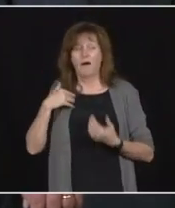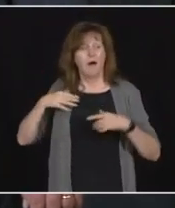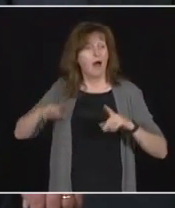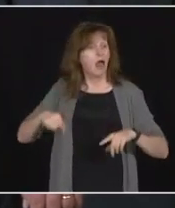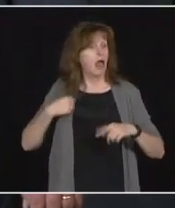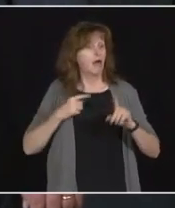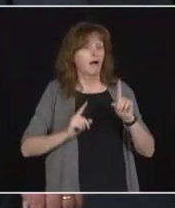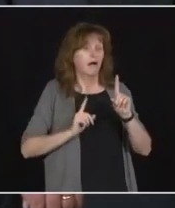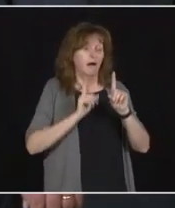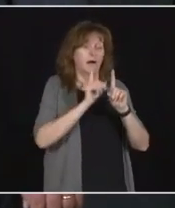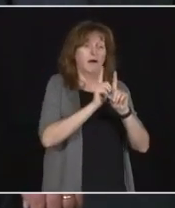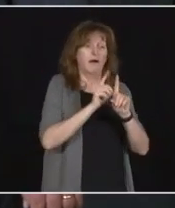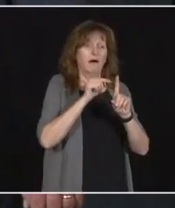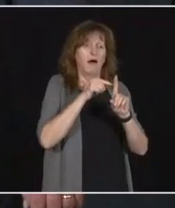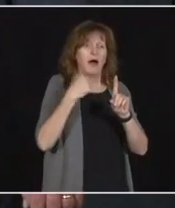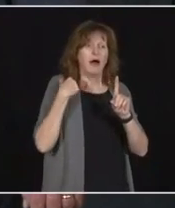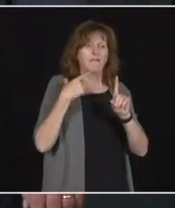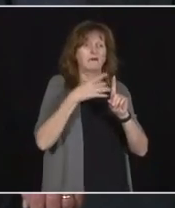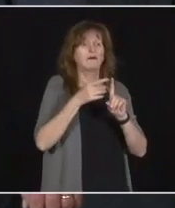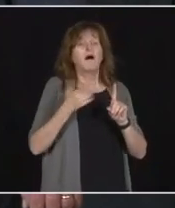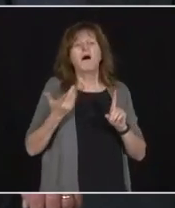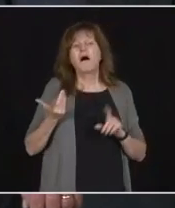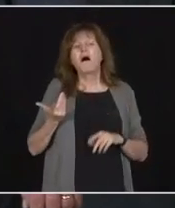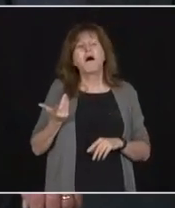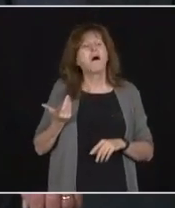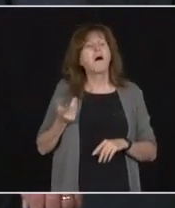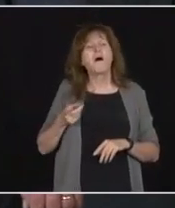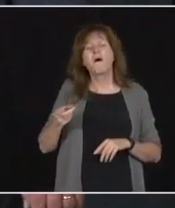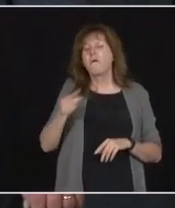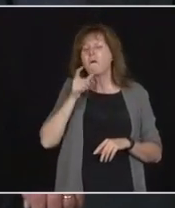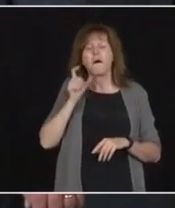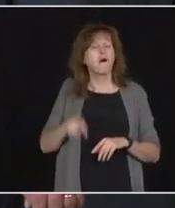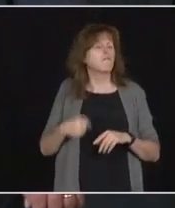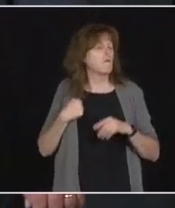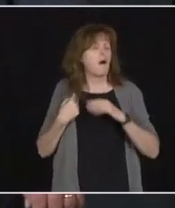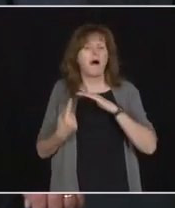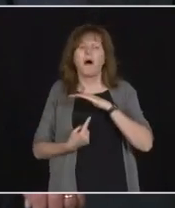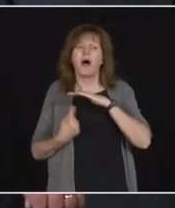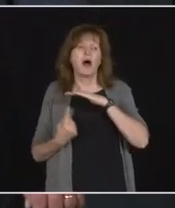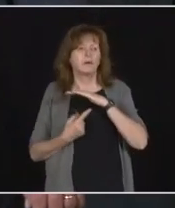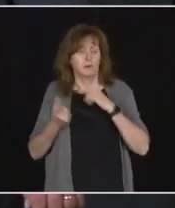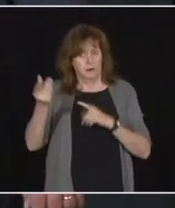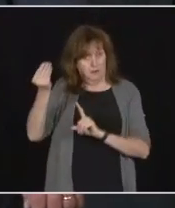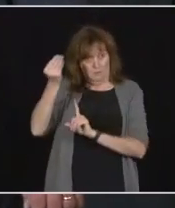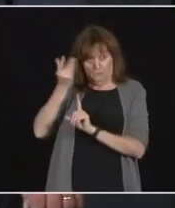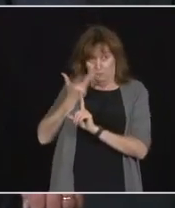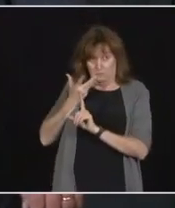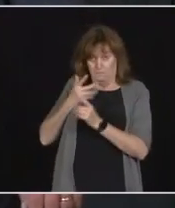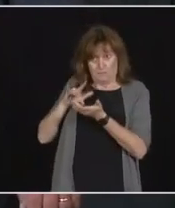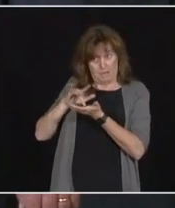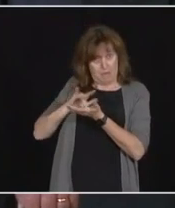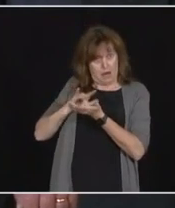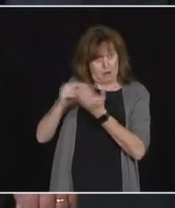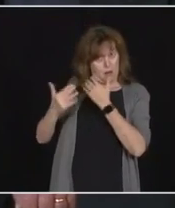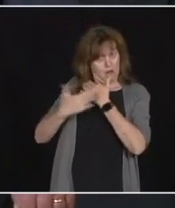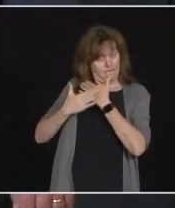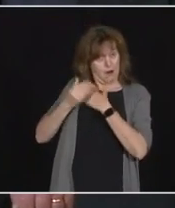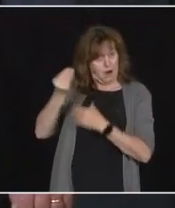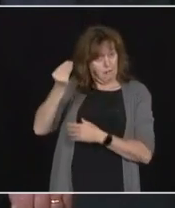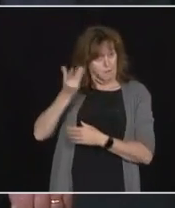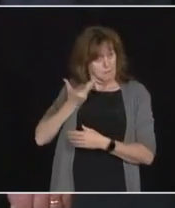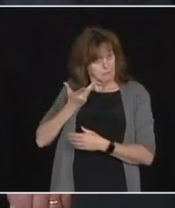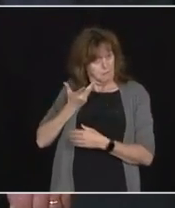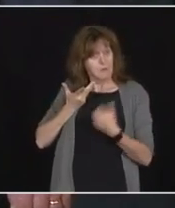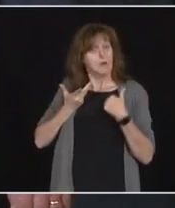anyone with COVID that I did not need to self-isolate. That was the medical advice that I was given and that